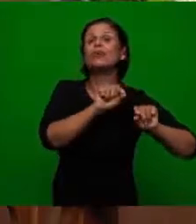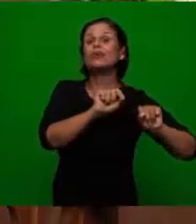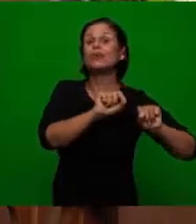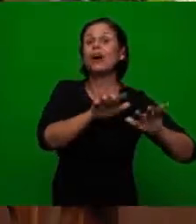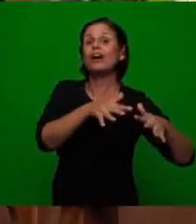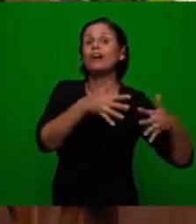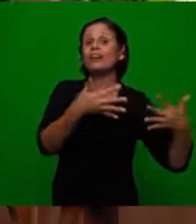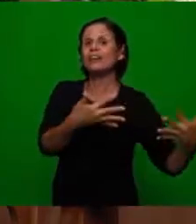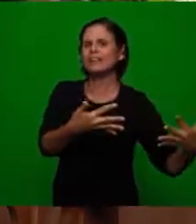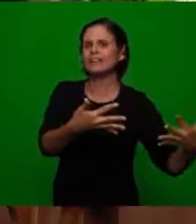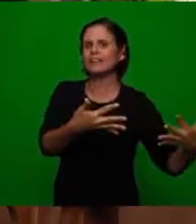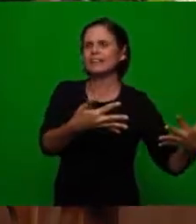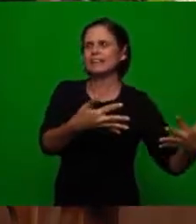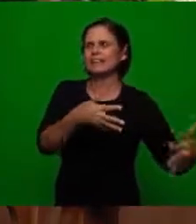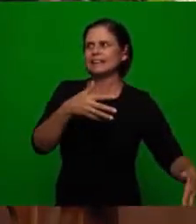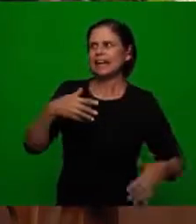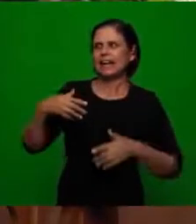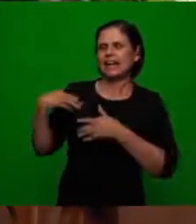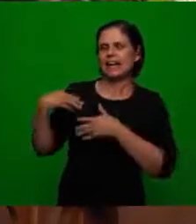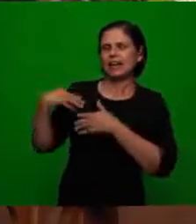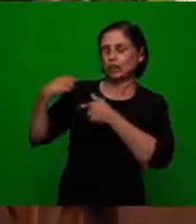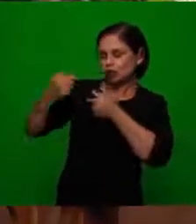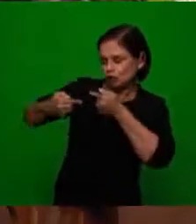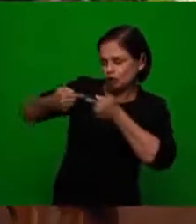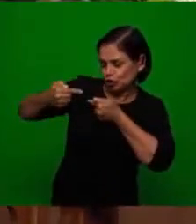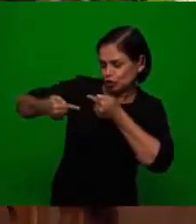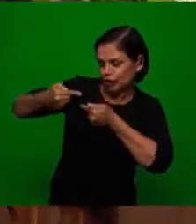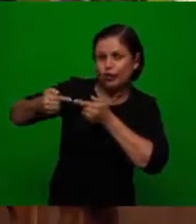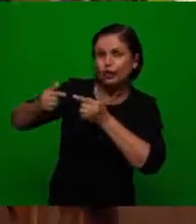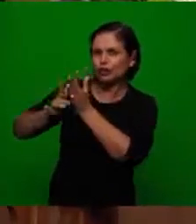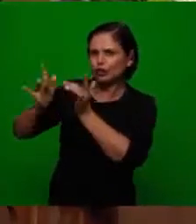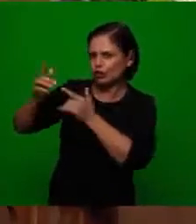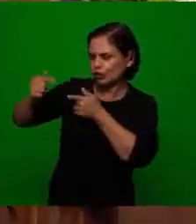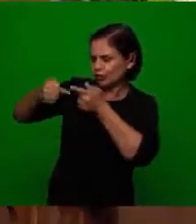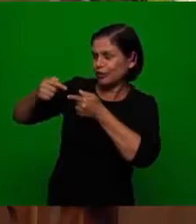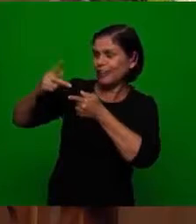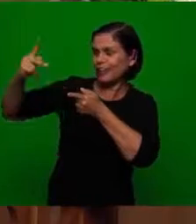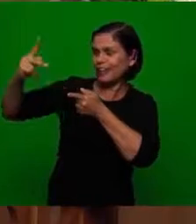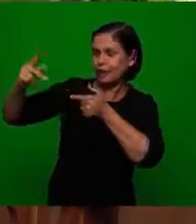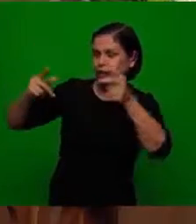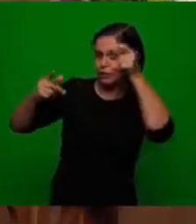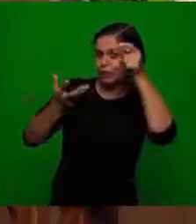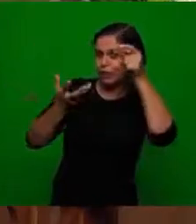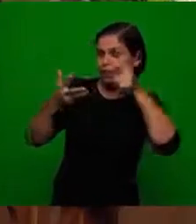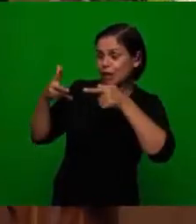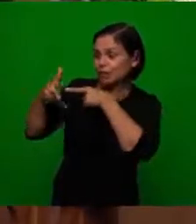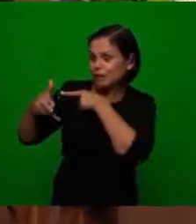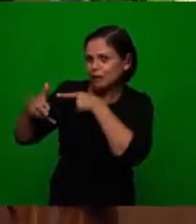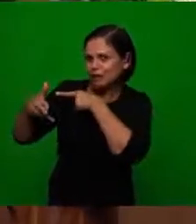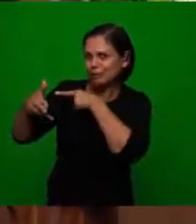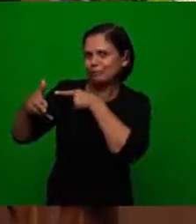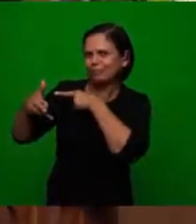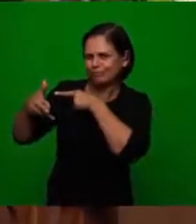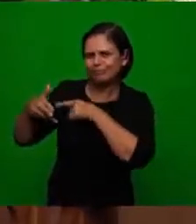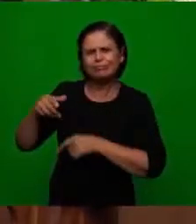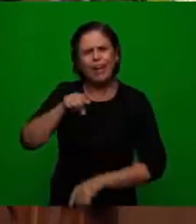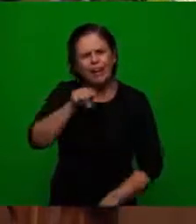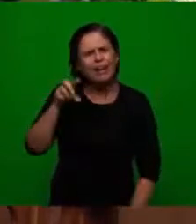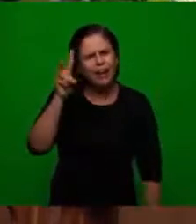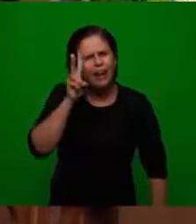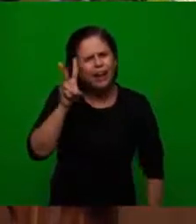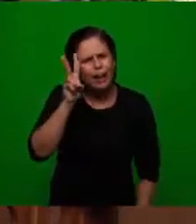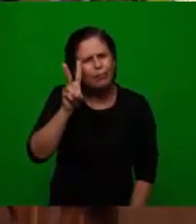try to interrupt the genealogy, the royal genealogy of Jesus. The Breton can remember